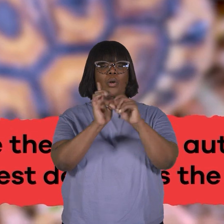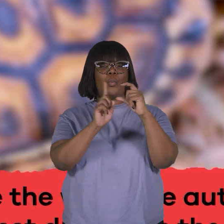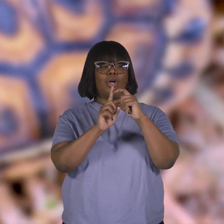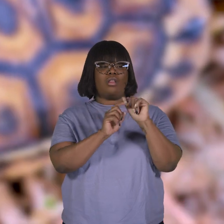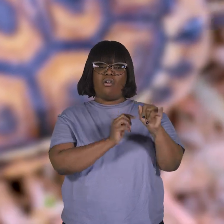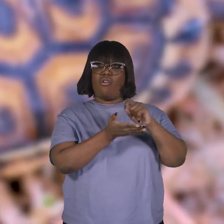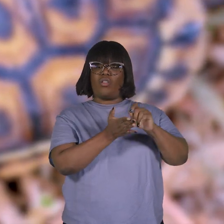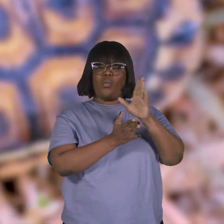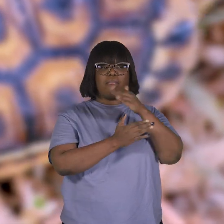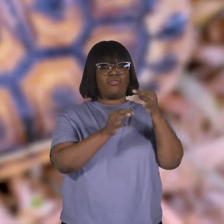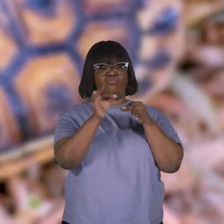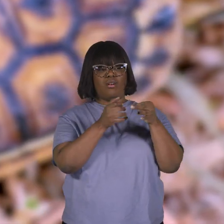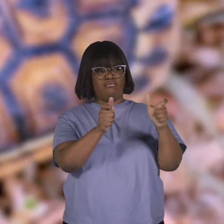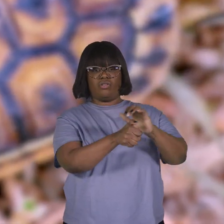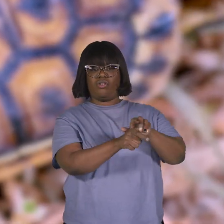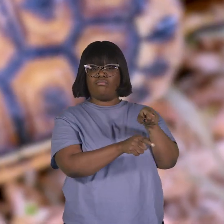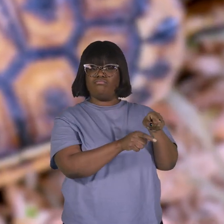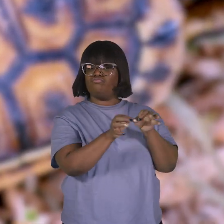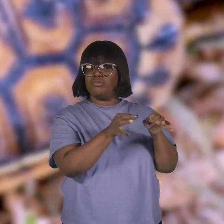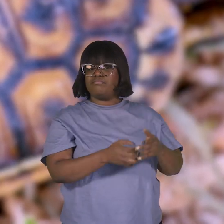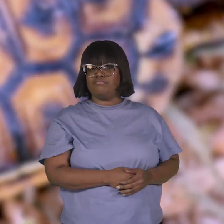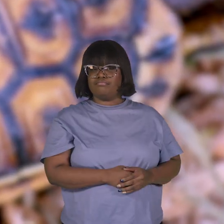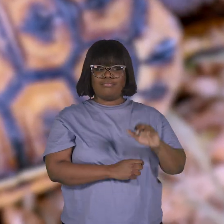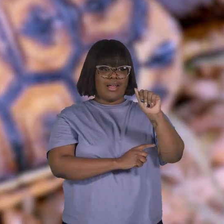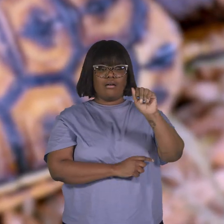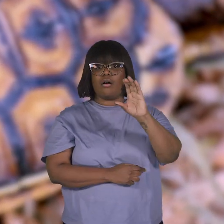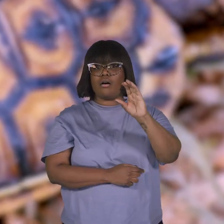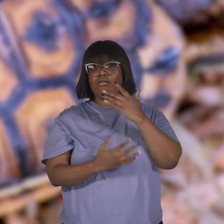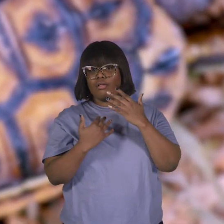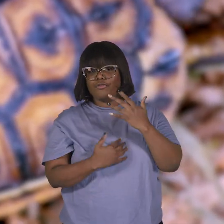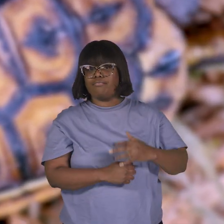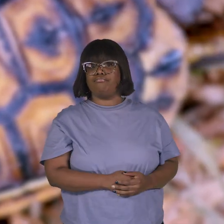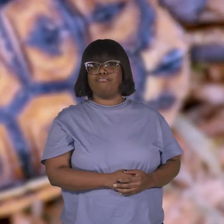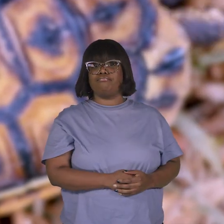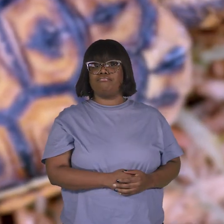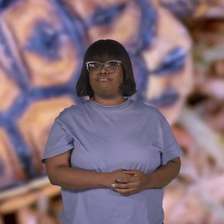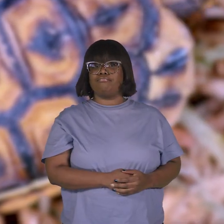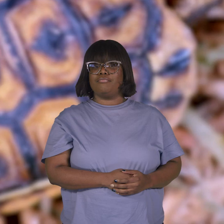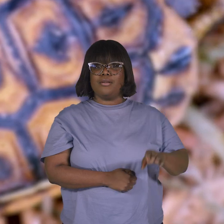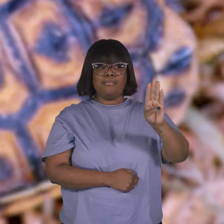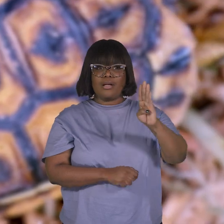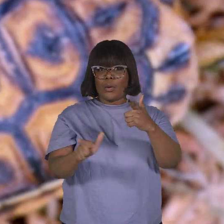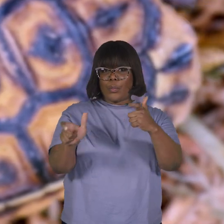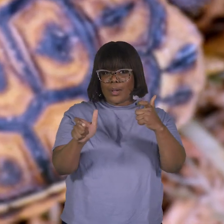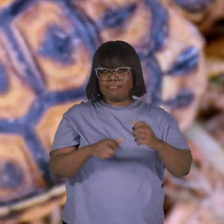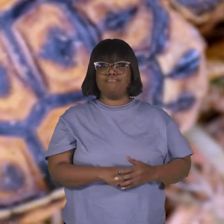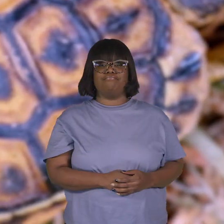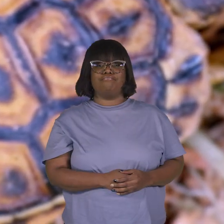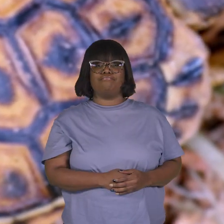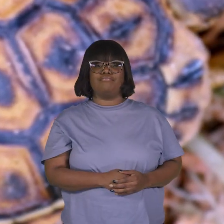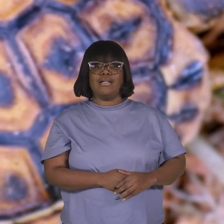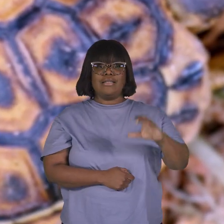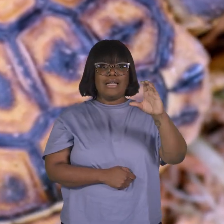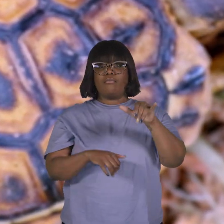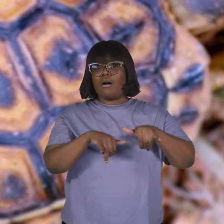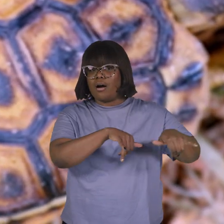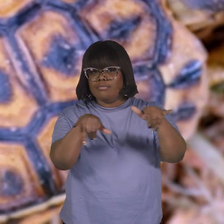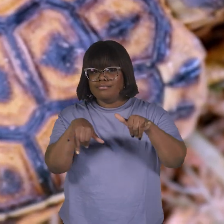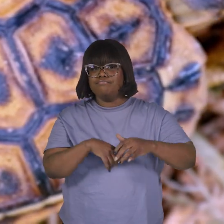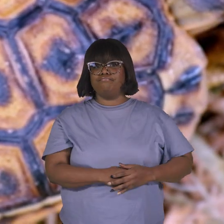tortoise. A, colorful. B, quick. C, common. D,